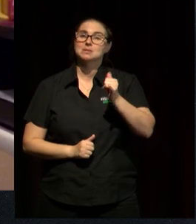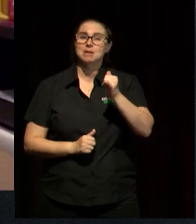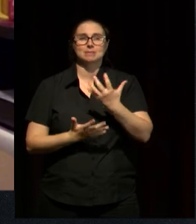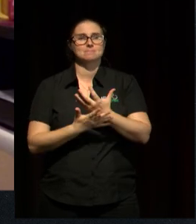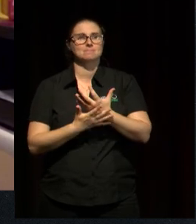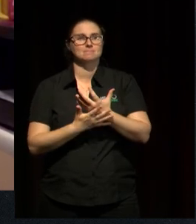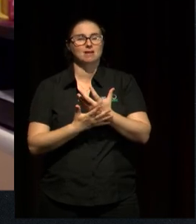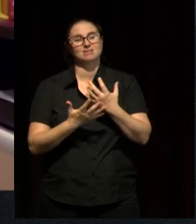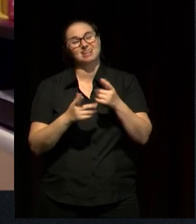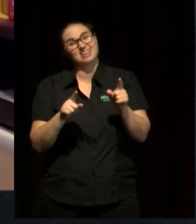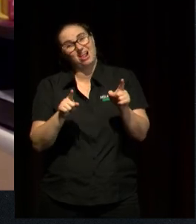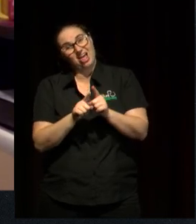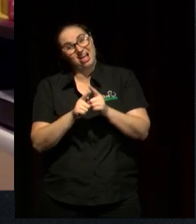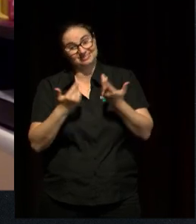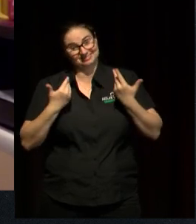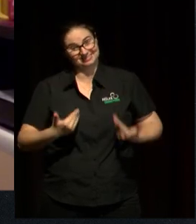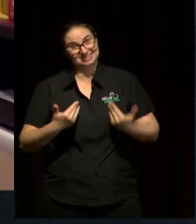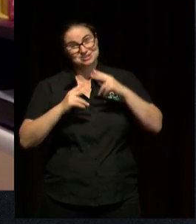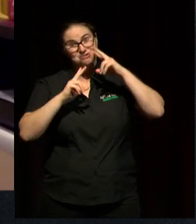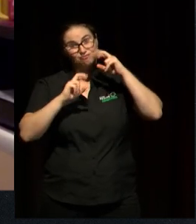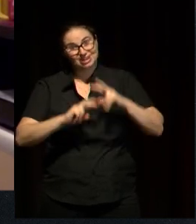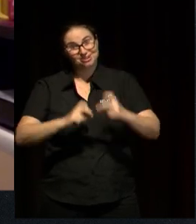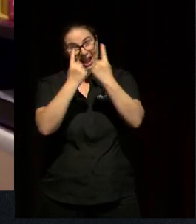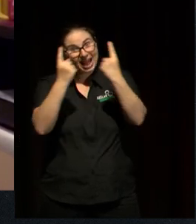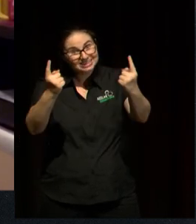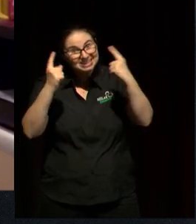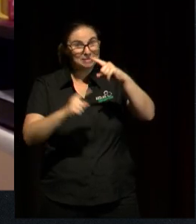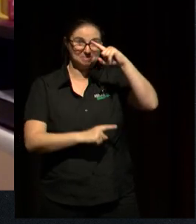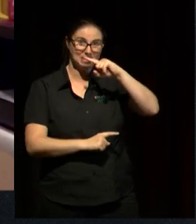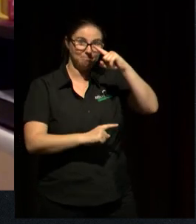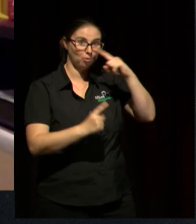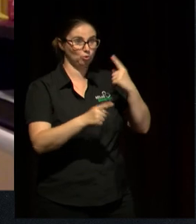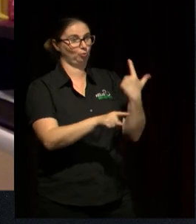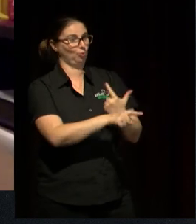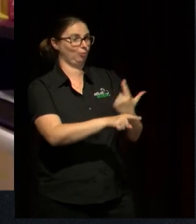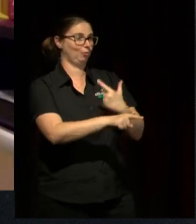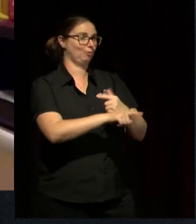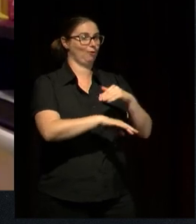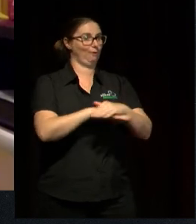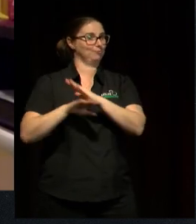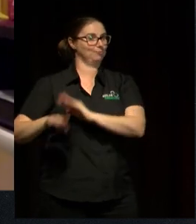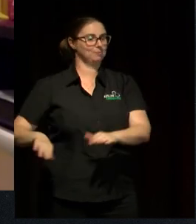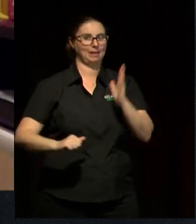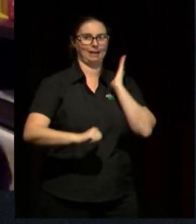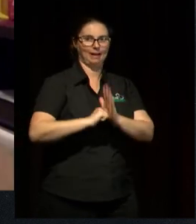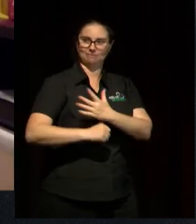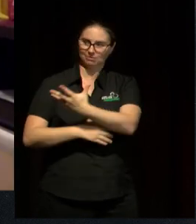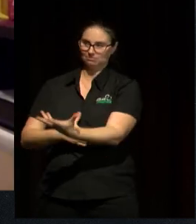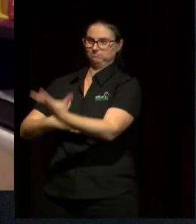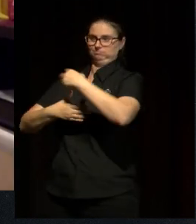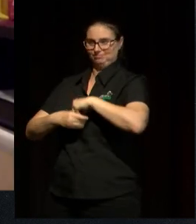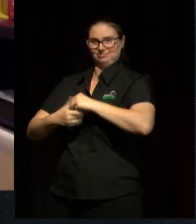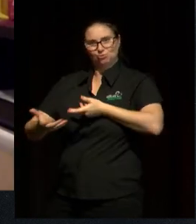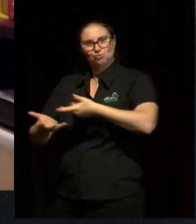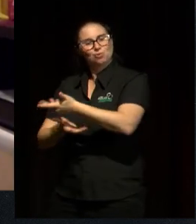without talking to them, right? Exactly what we don't, exactly what we don't want to see, right? Exactly what we don't want to do. And